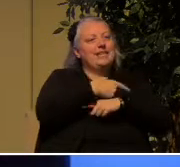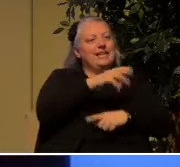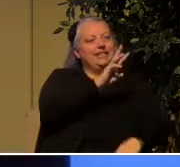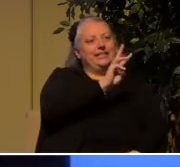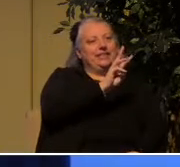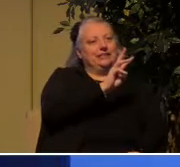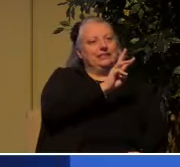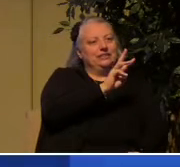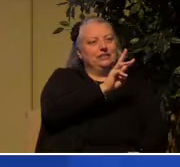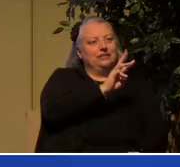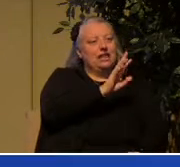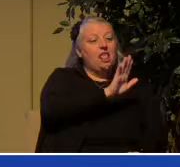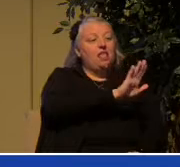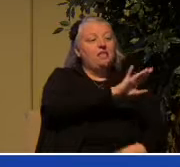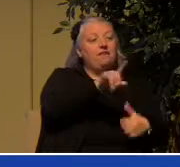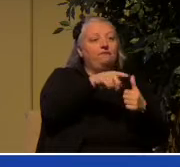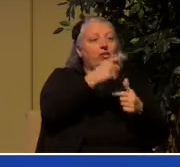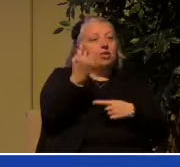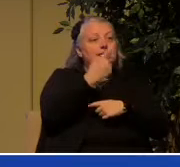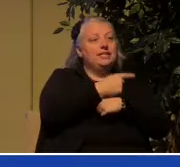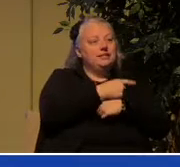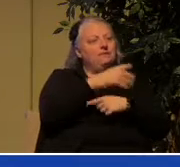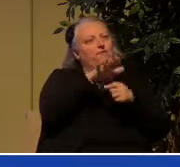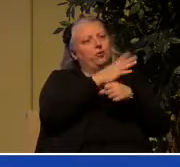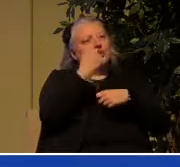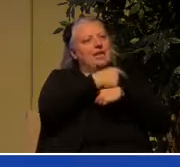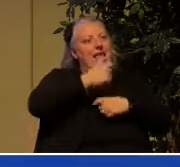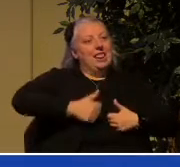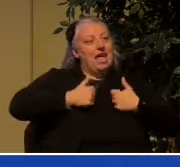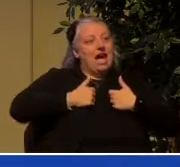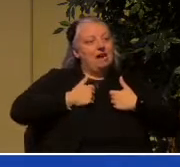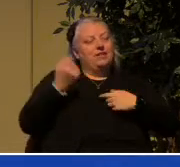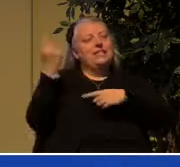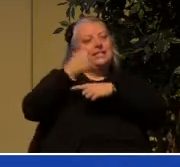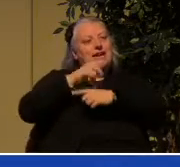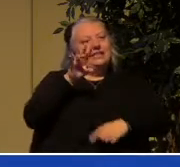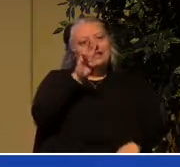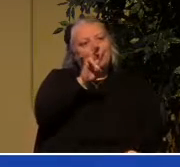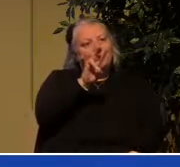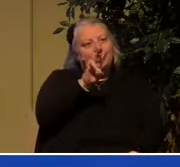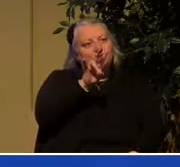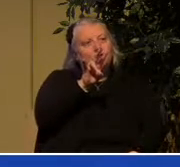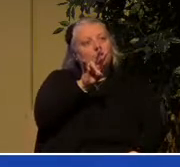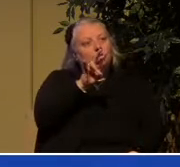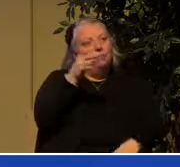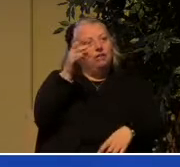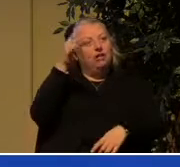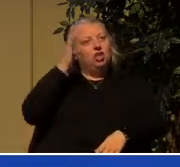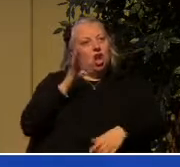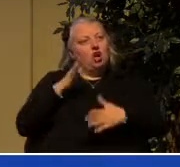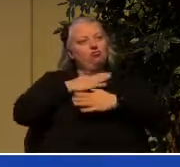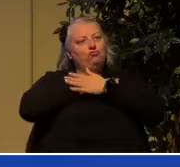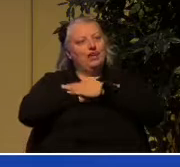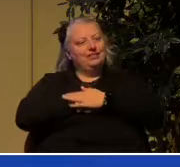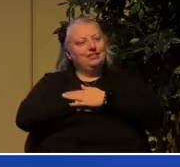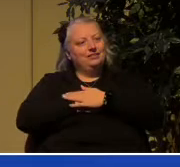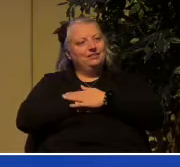alive was day seven, the day when God rested. The inheritance